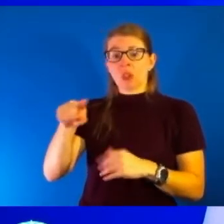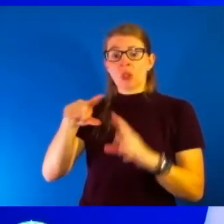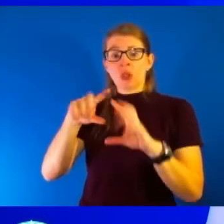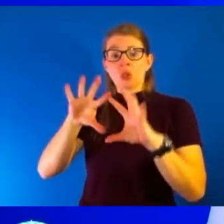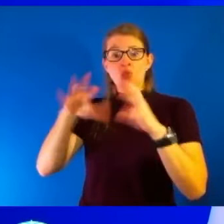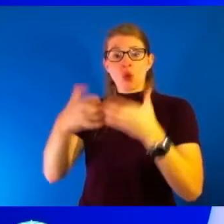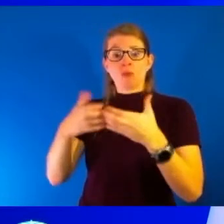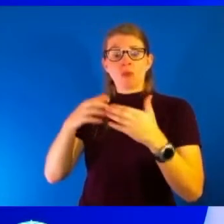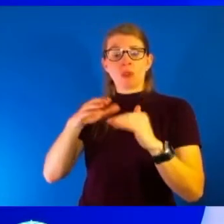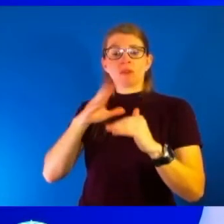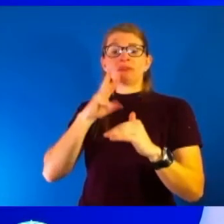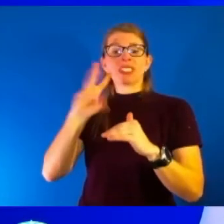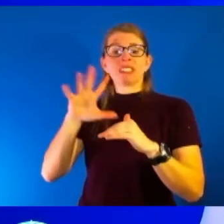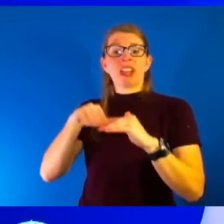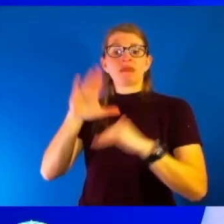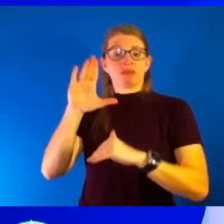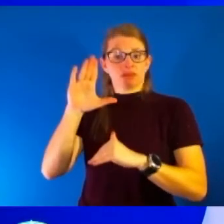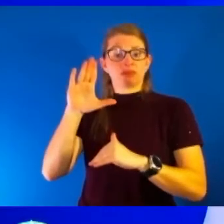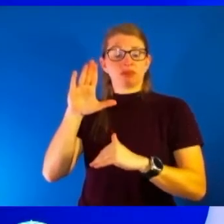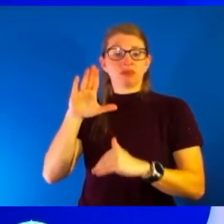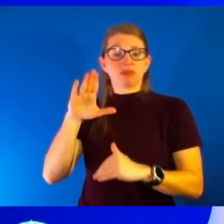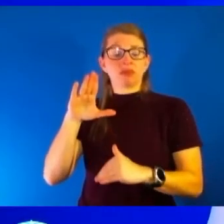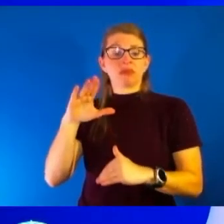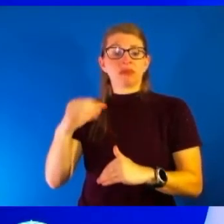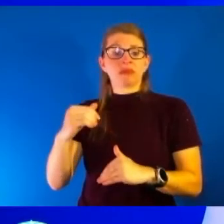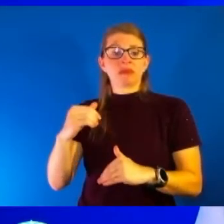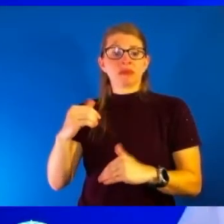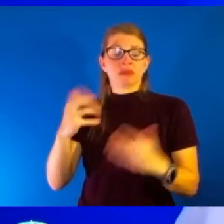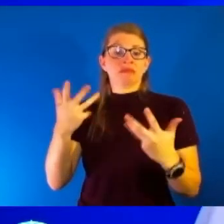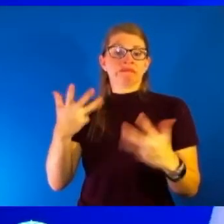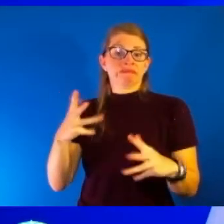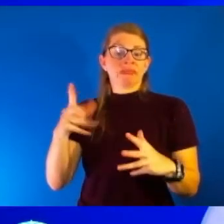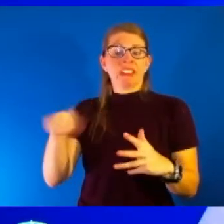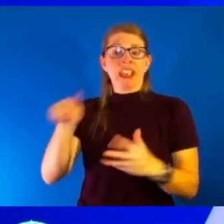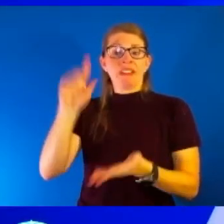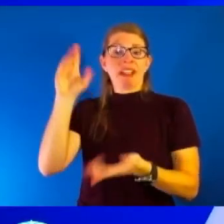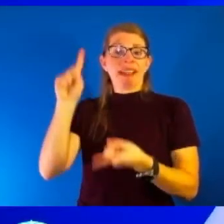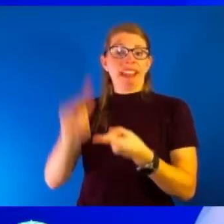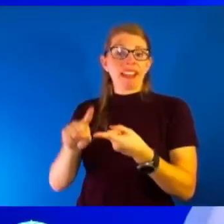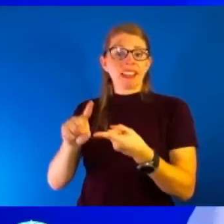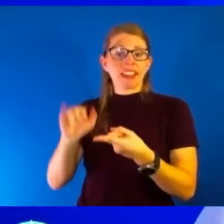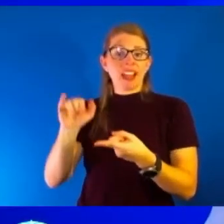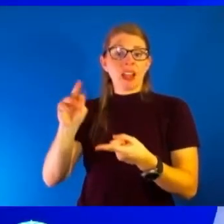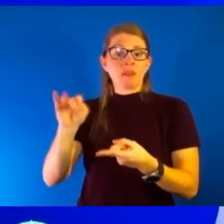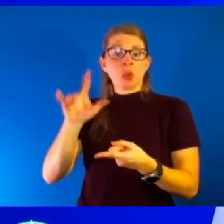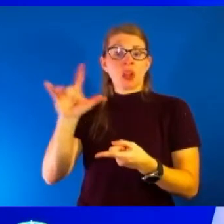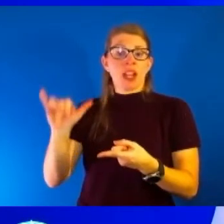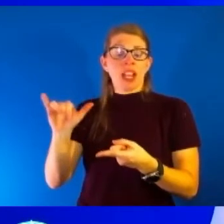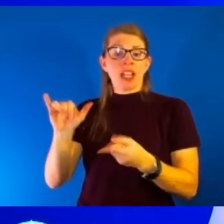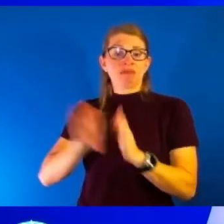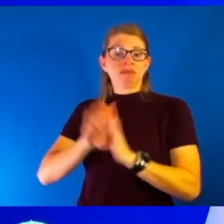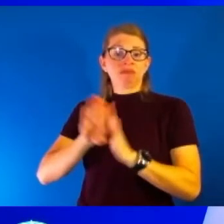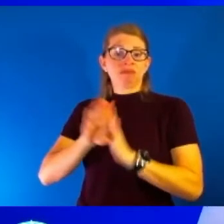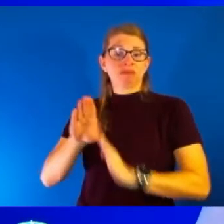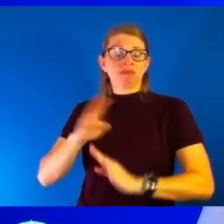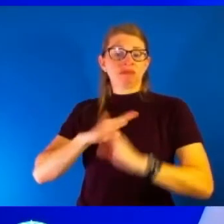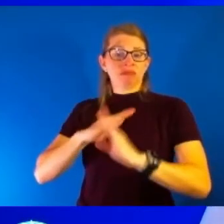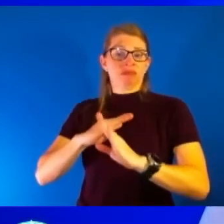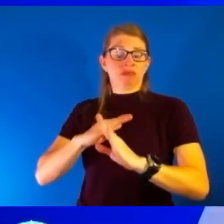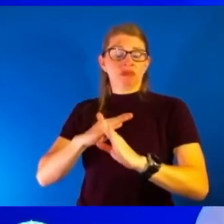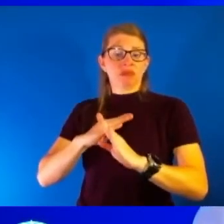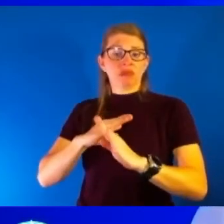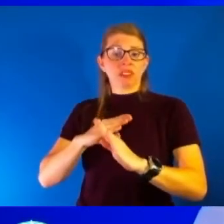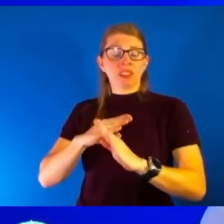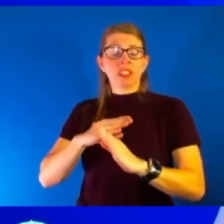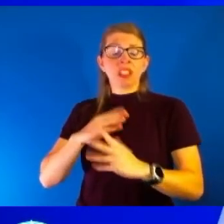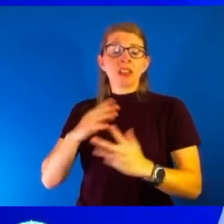have, say, contracted or less immunity protection against hospitalization and severe disease. But for